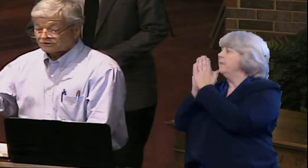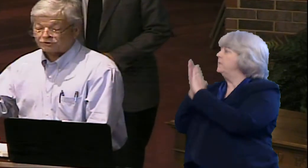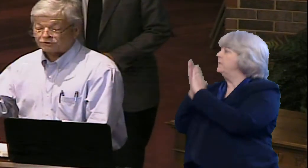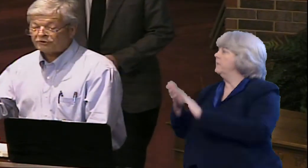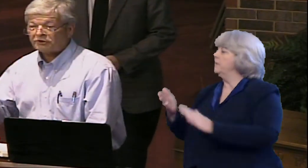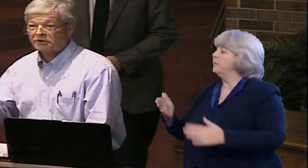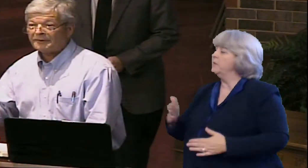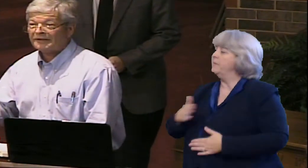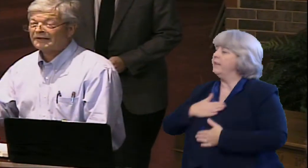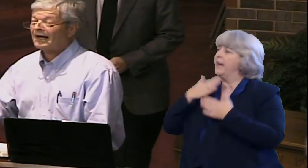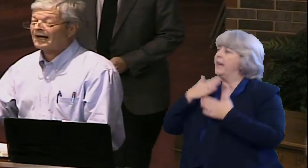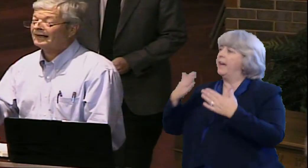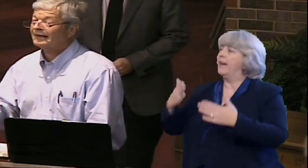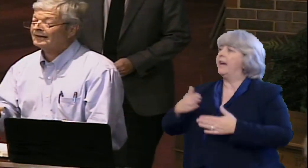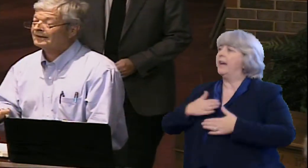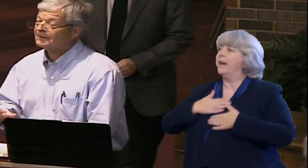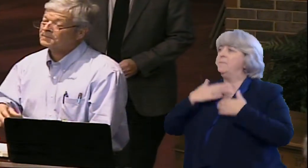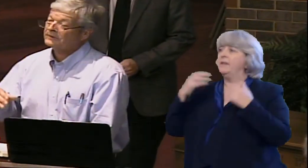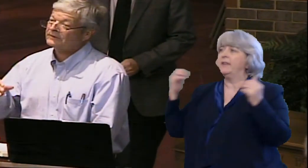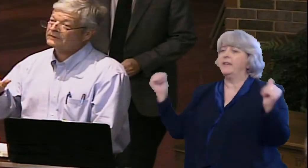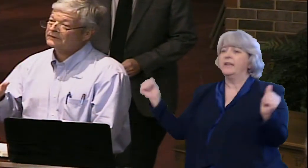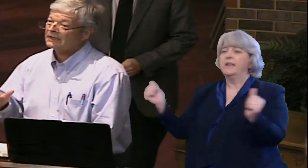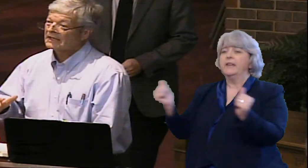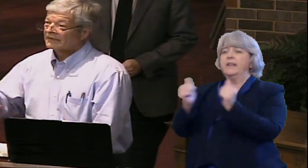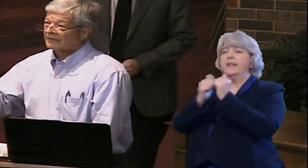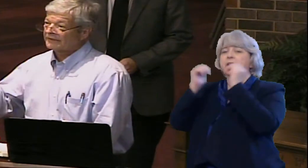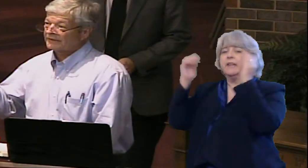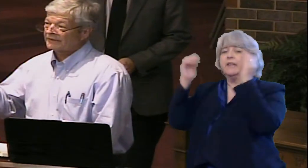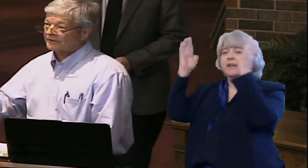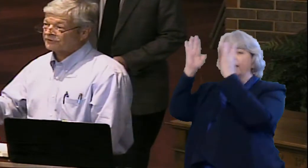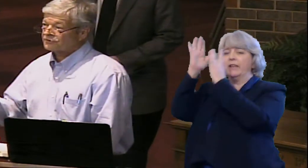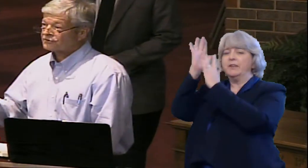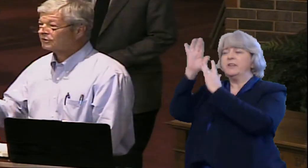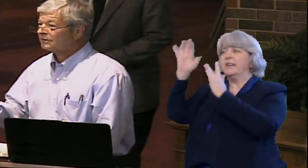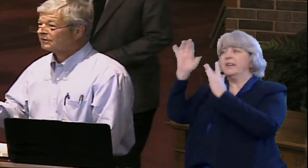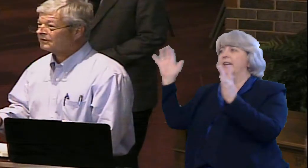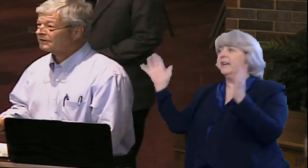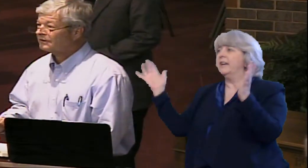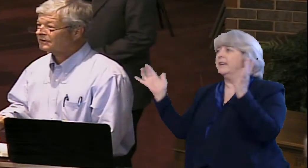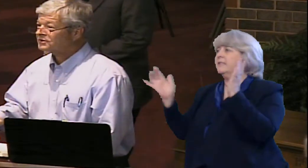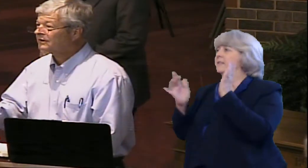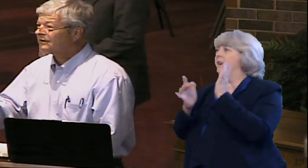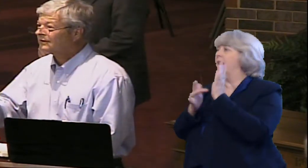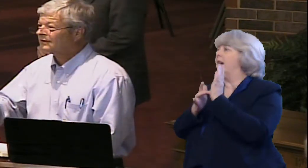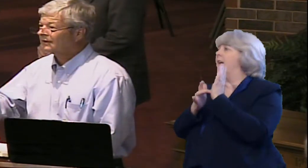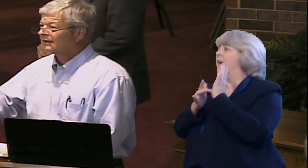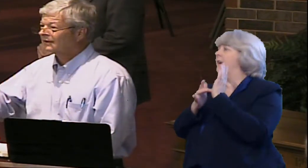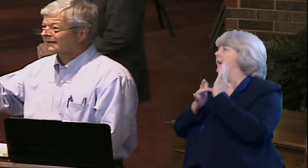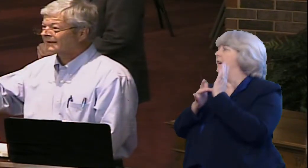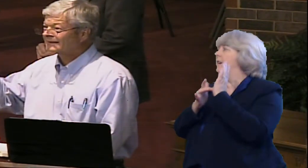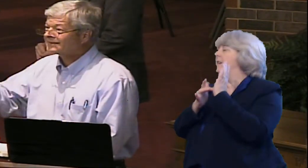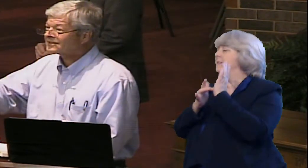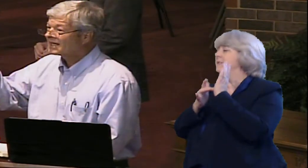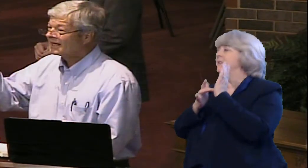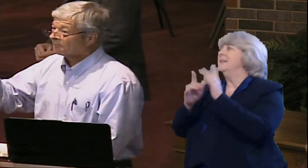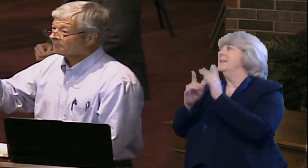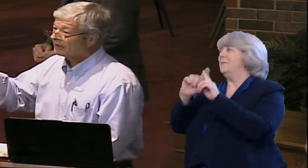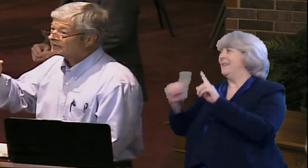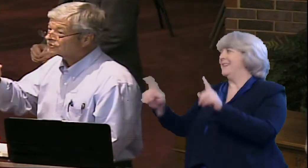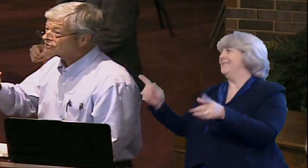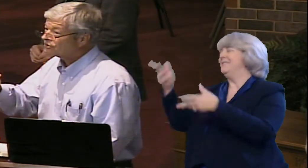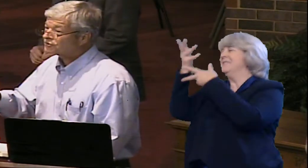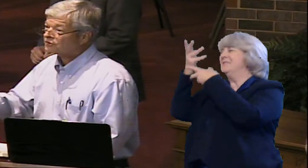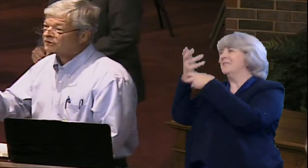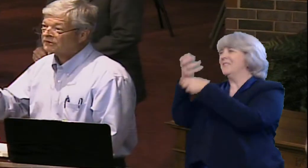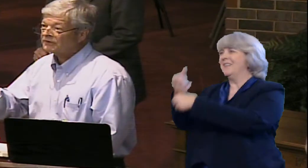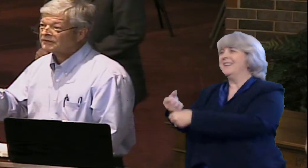To be happy in Jesus But